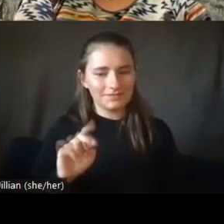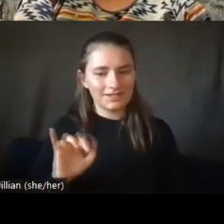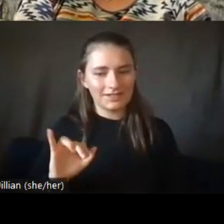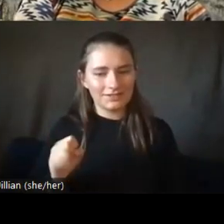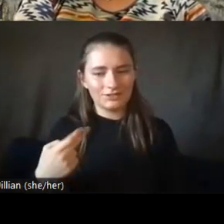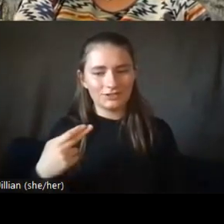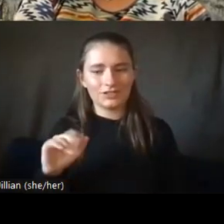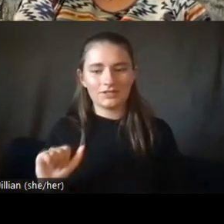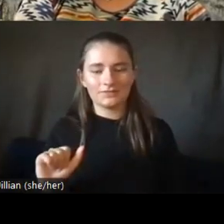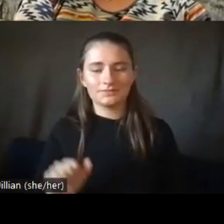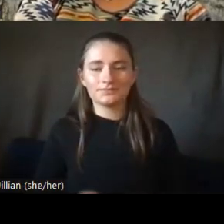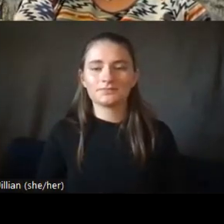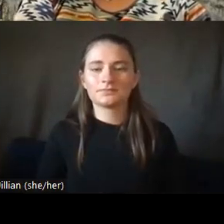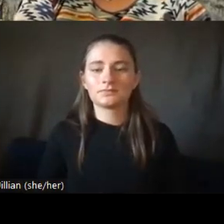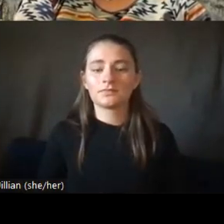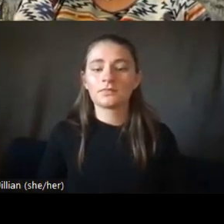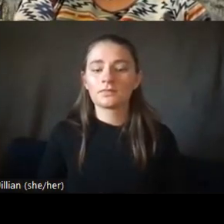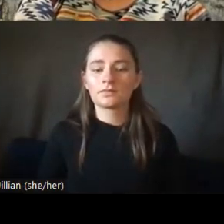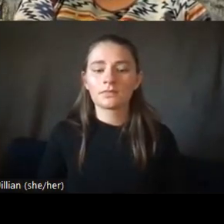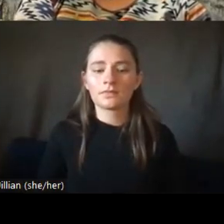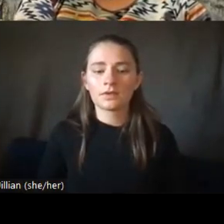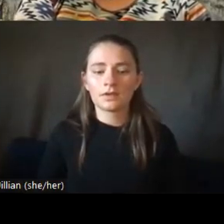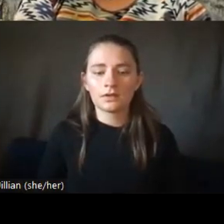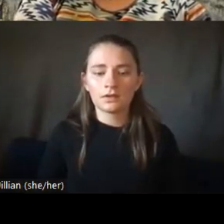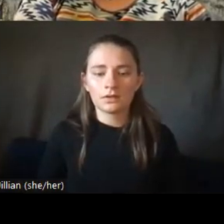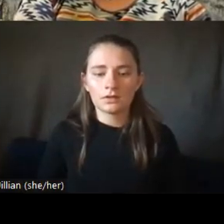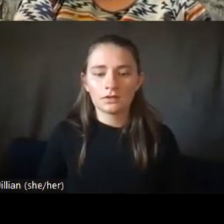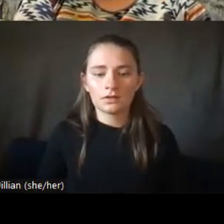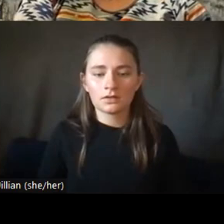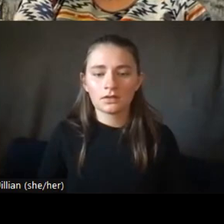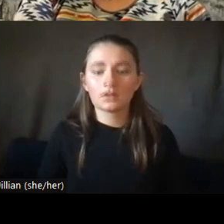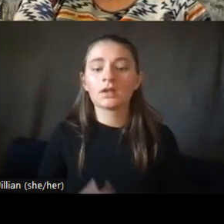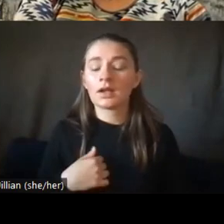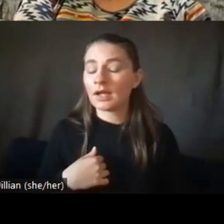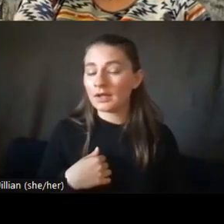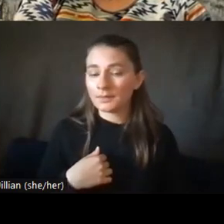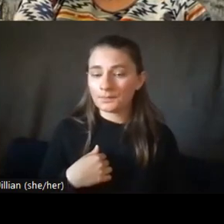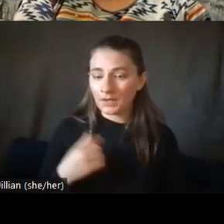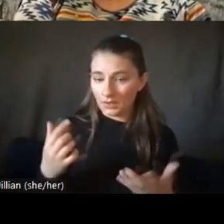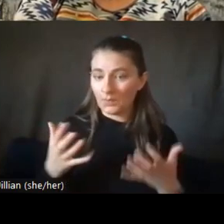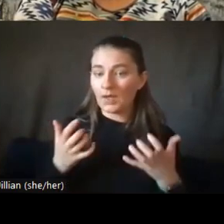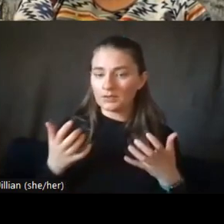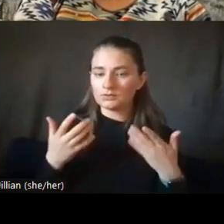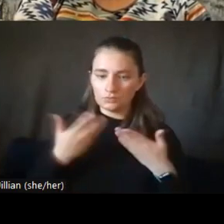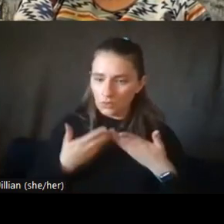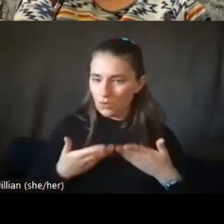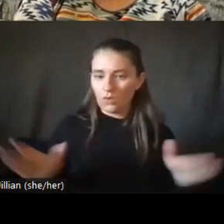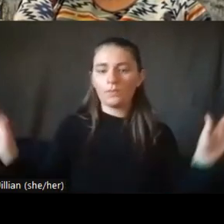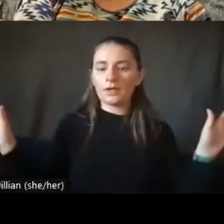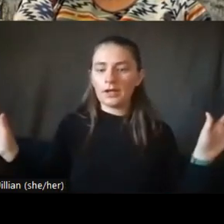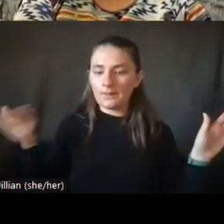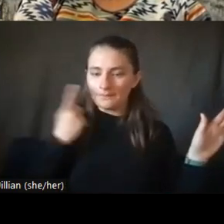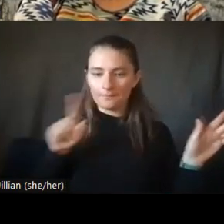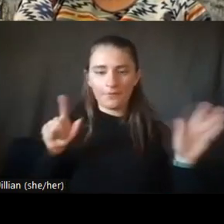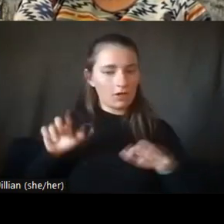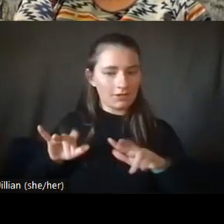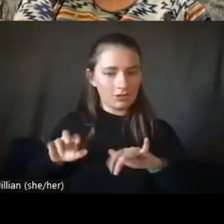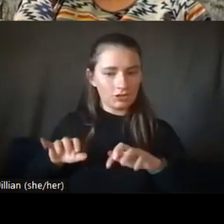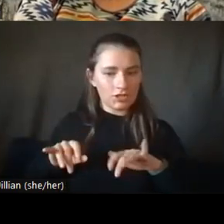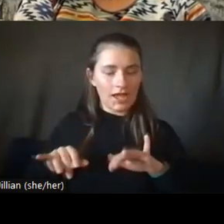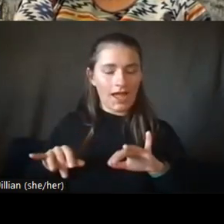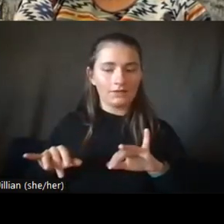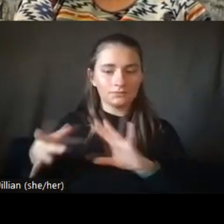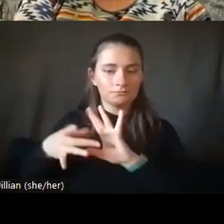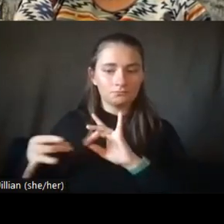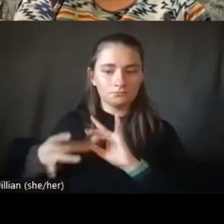And for that, I do want to quickly, uh, open up the space for the chat to write in any